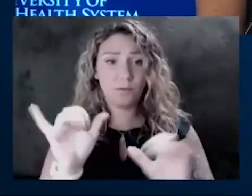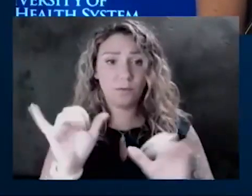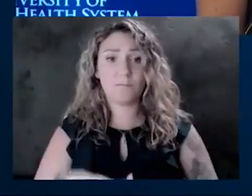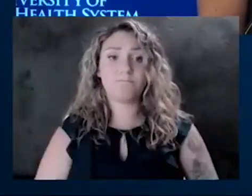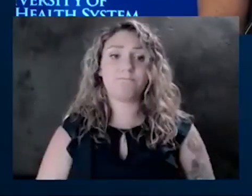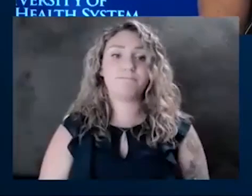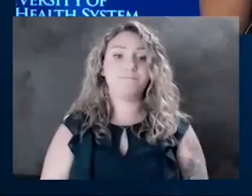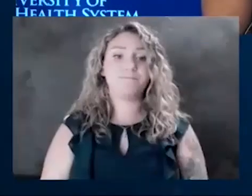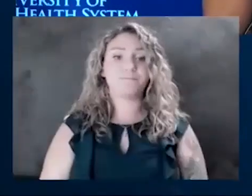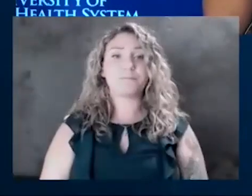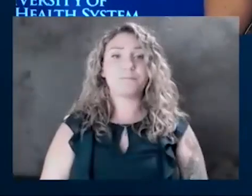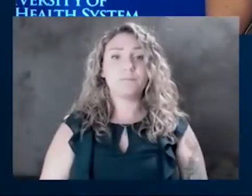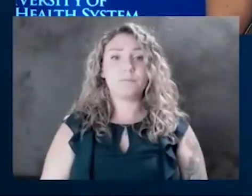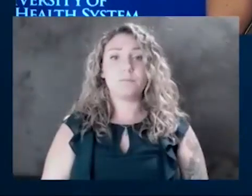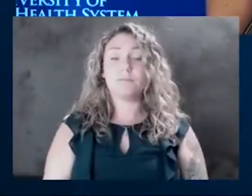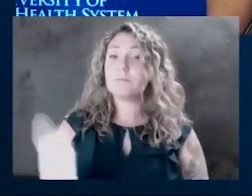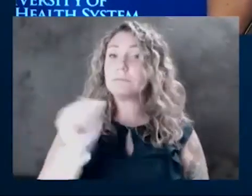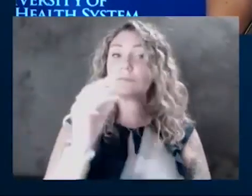Any other questions?